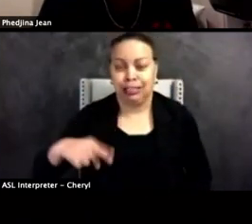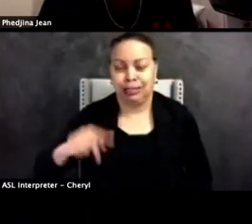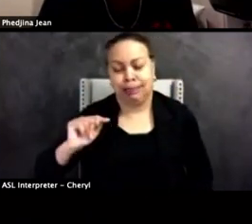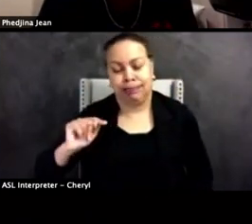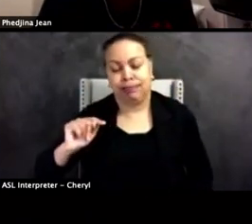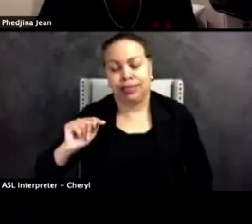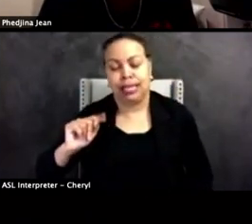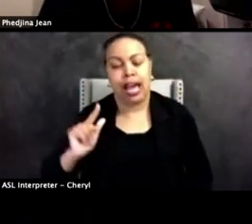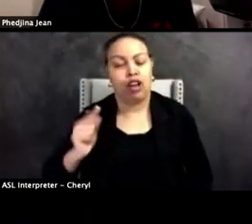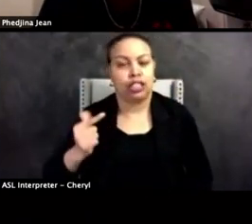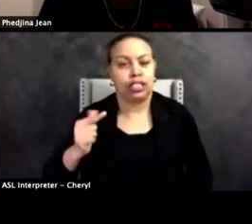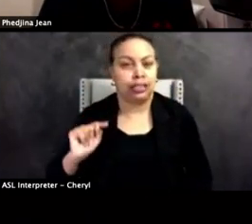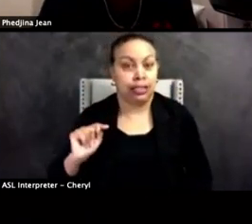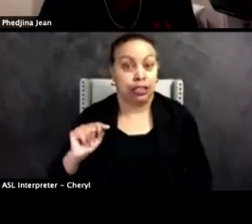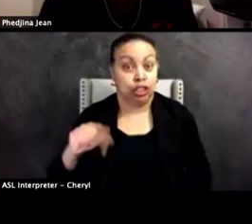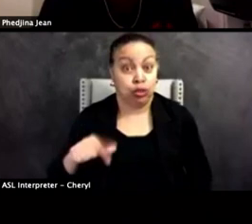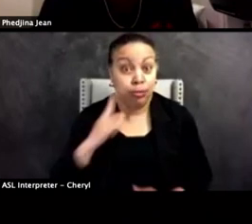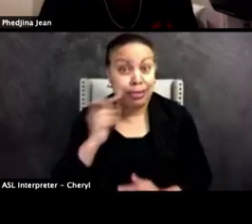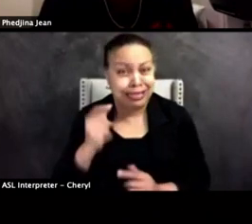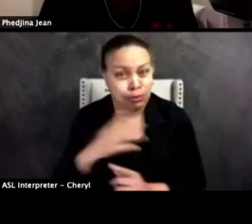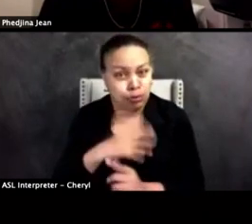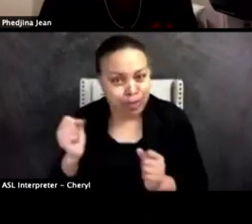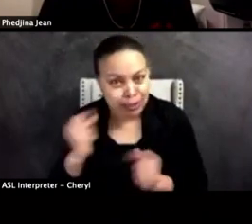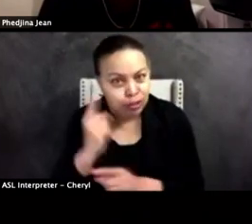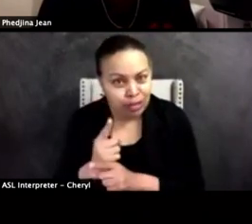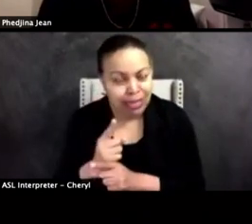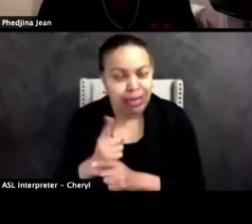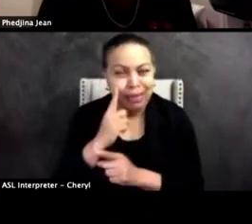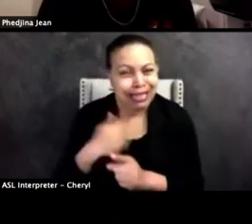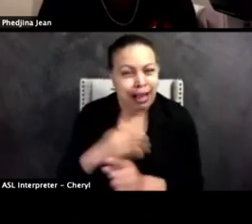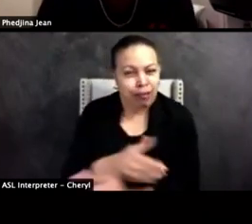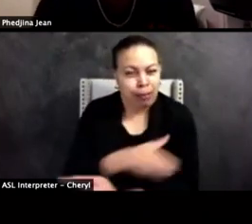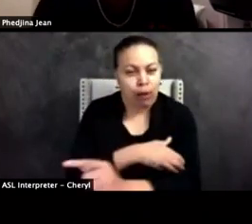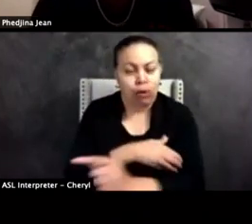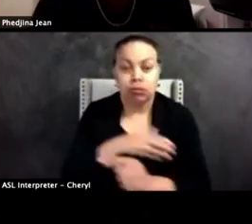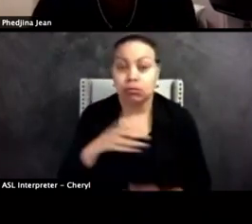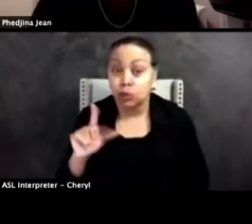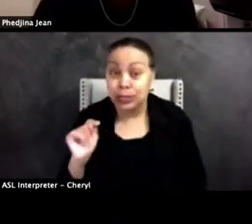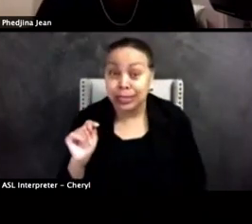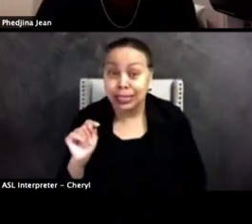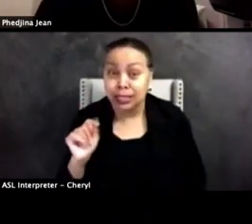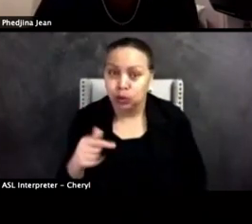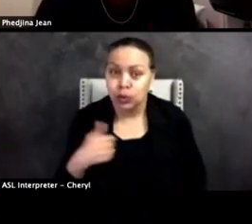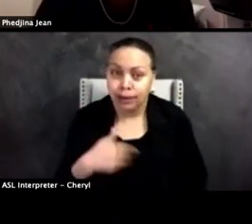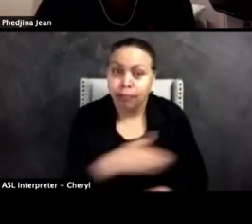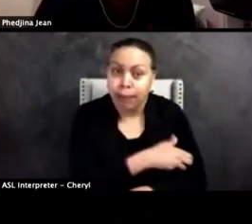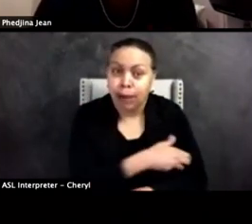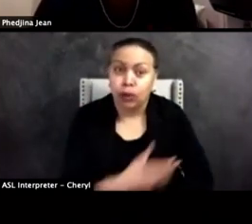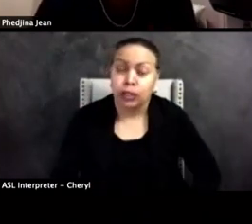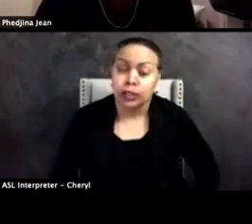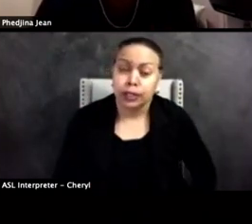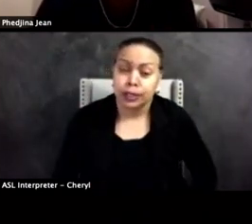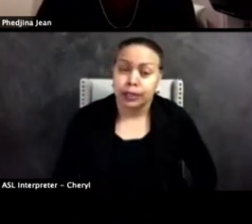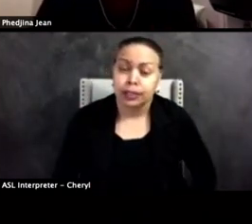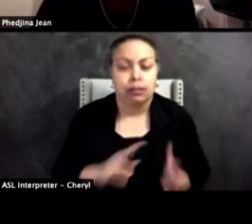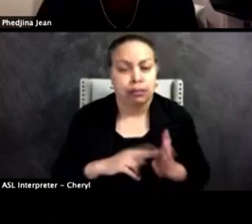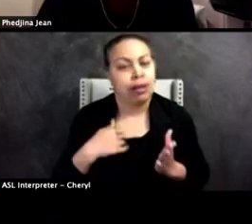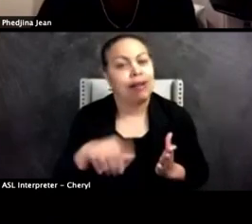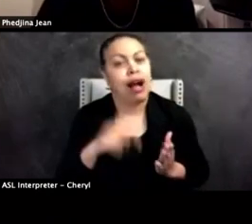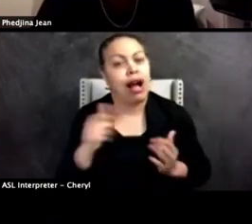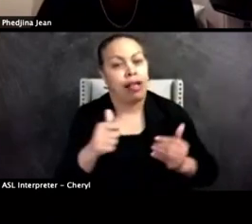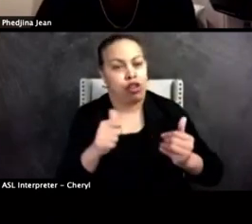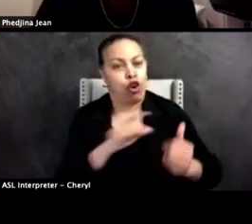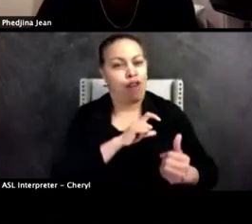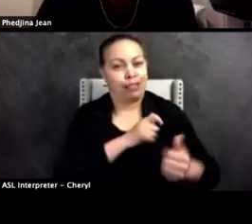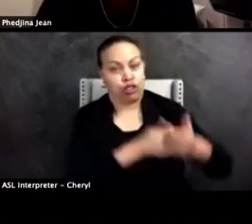to him more because he's president. He has that power, right? As Lieutenant, you have that power, right? So you have other officers below